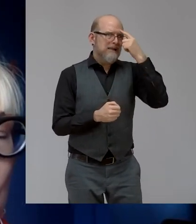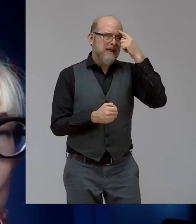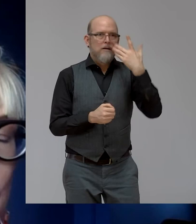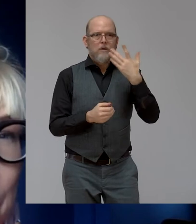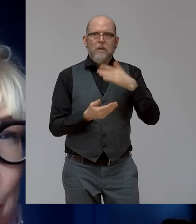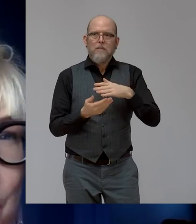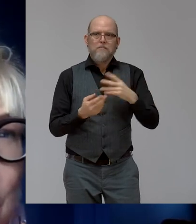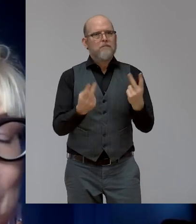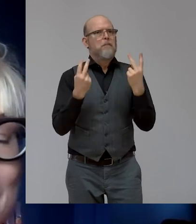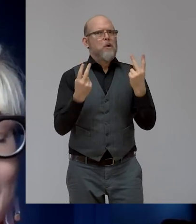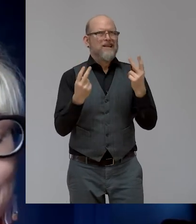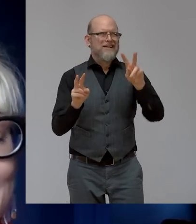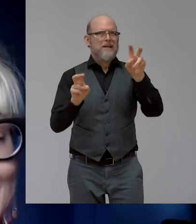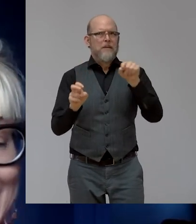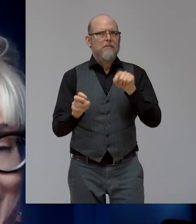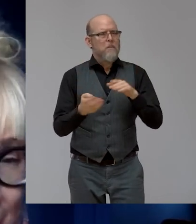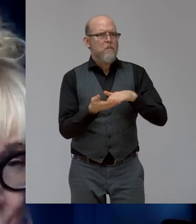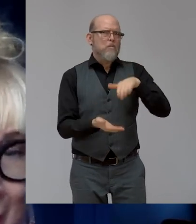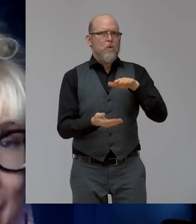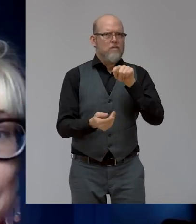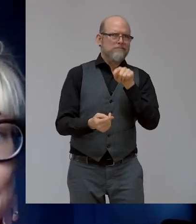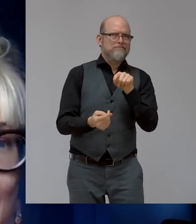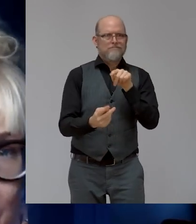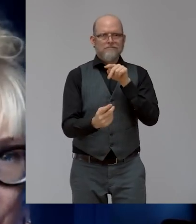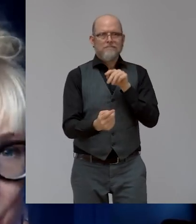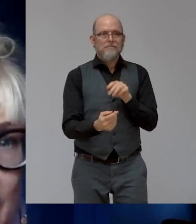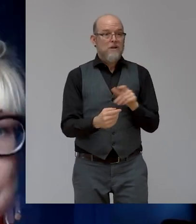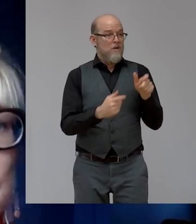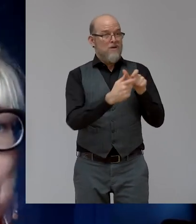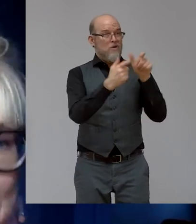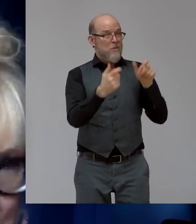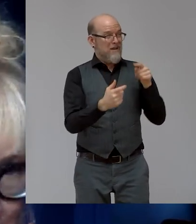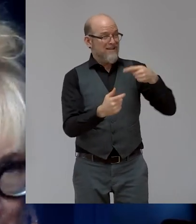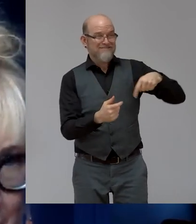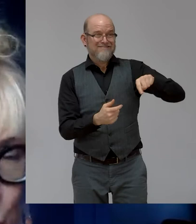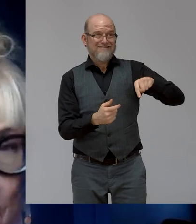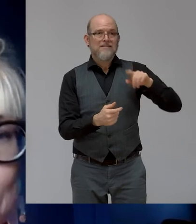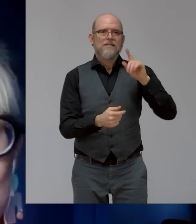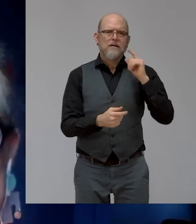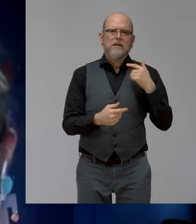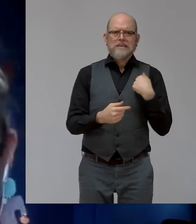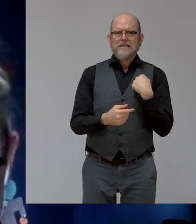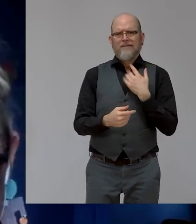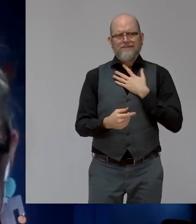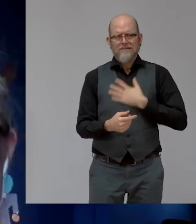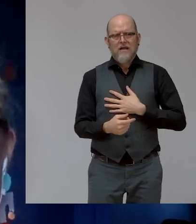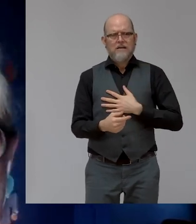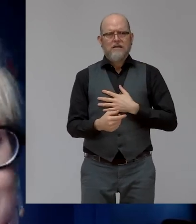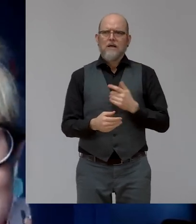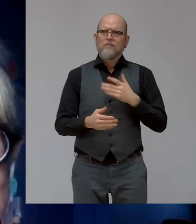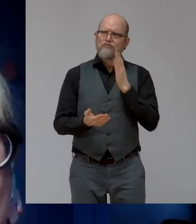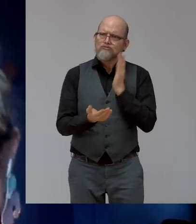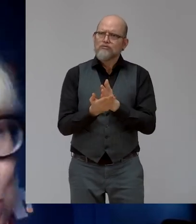what we're looking for is our companies to have the intention and the values and the commitment to getting this right, but their expression of it